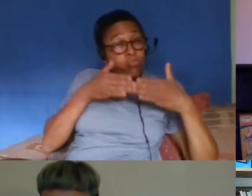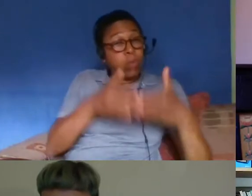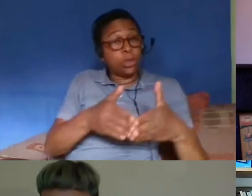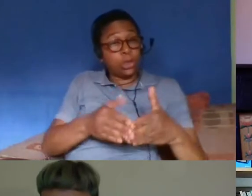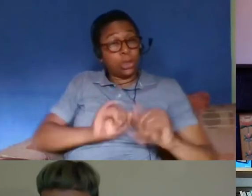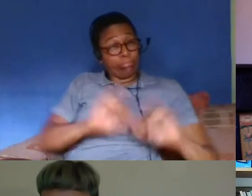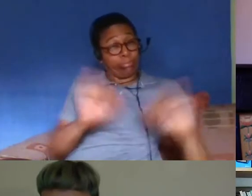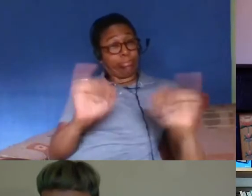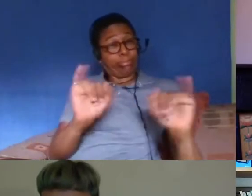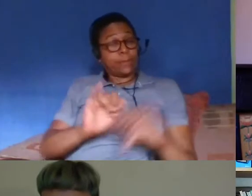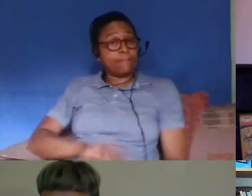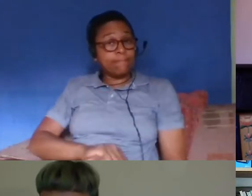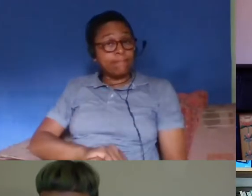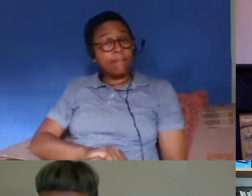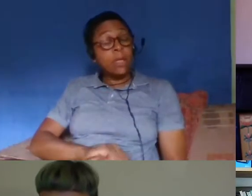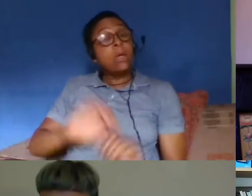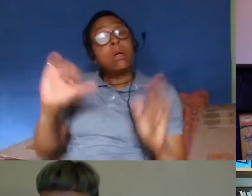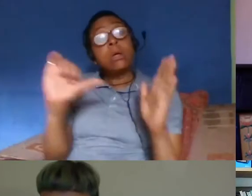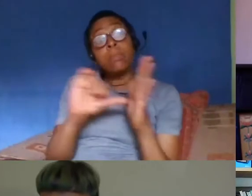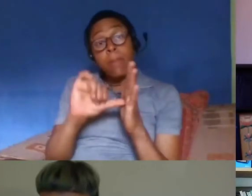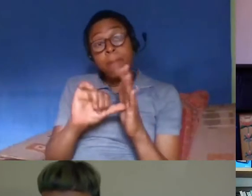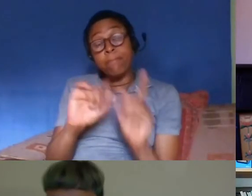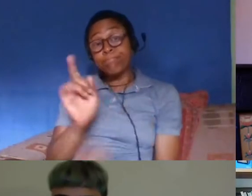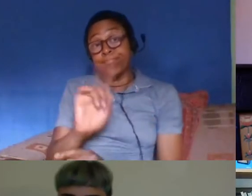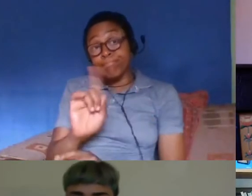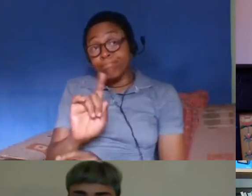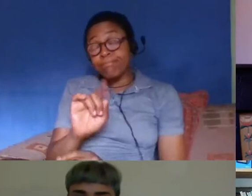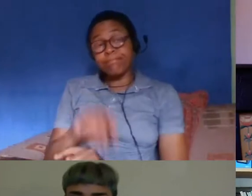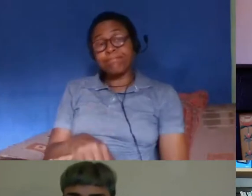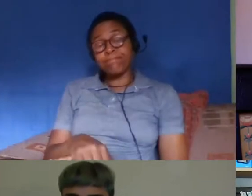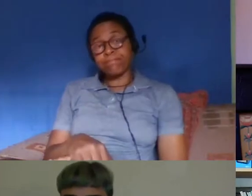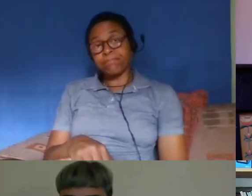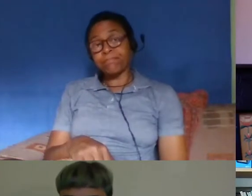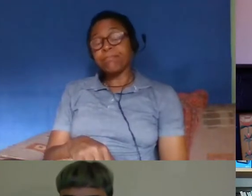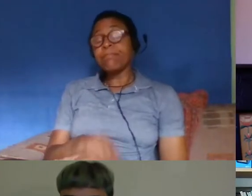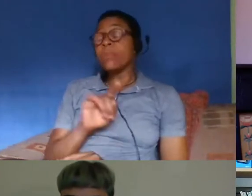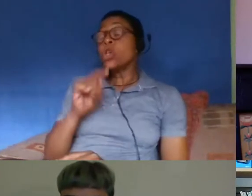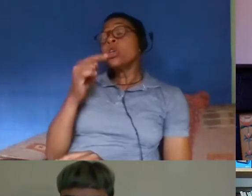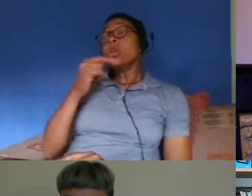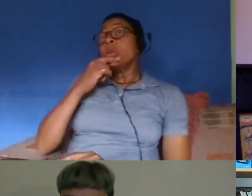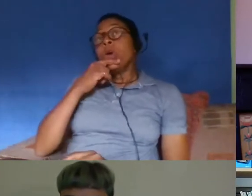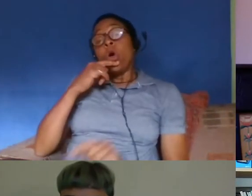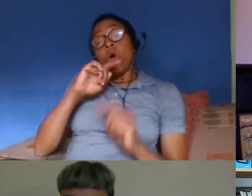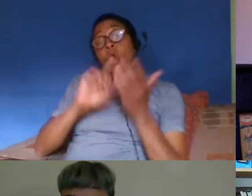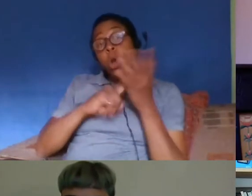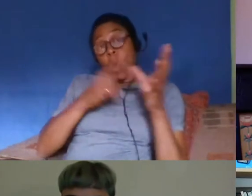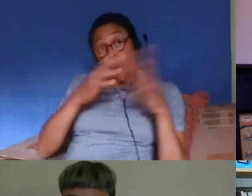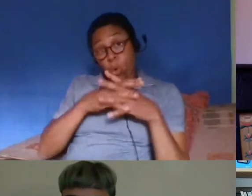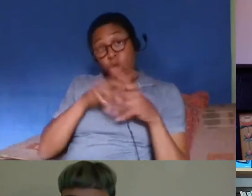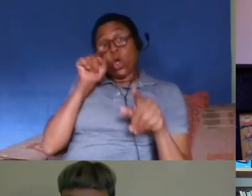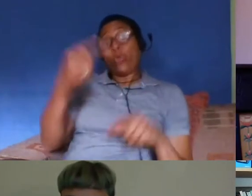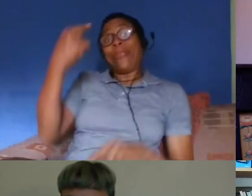because the problem is that those those laws which are apparently um targeted at